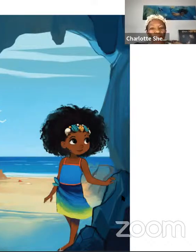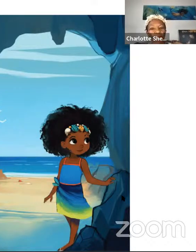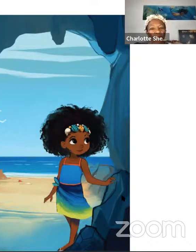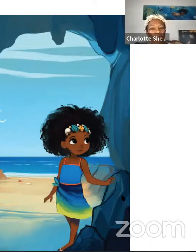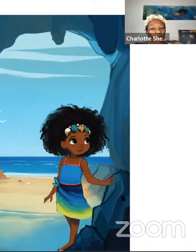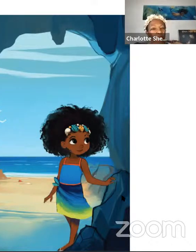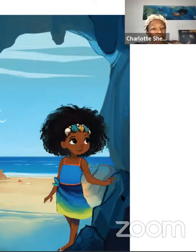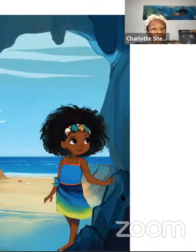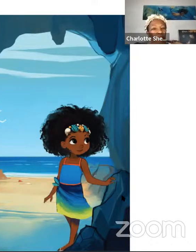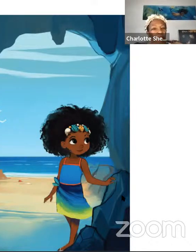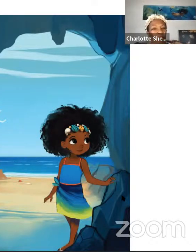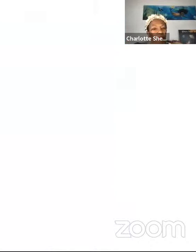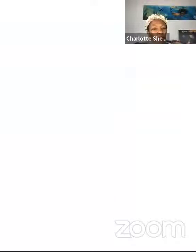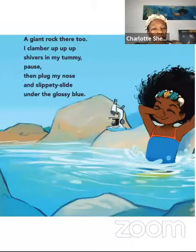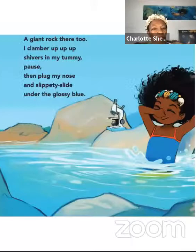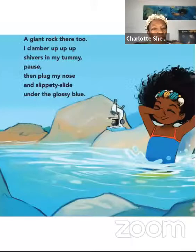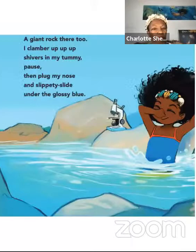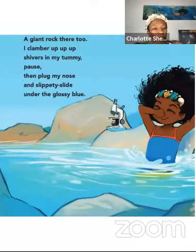and wet rock.